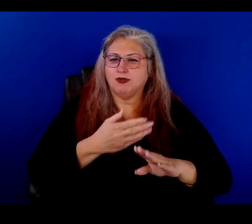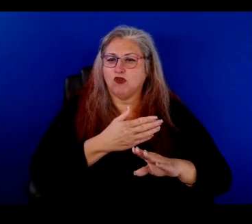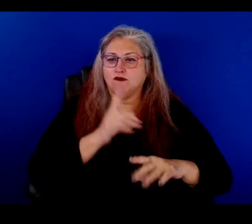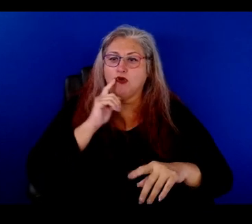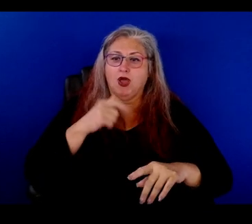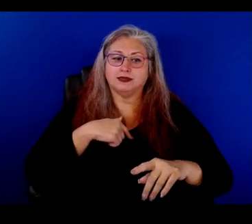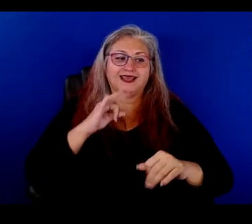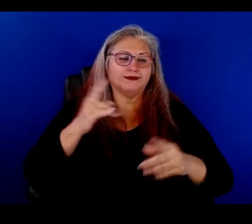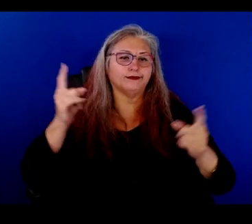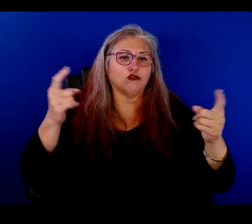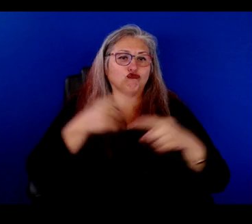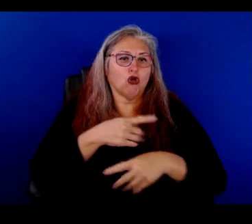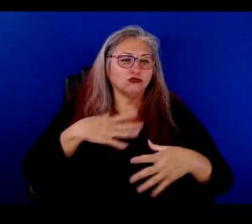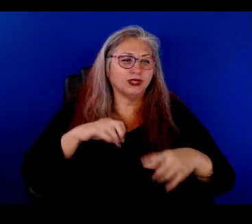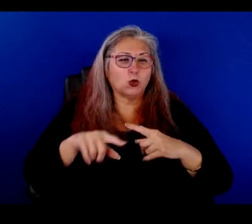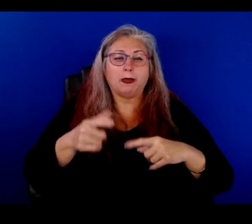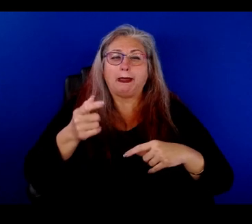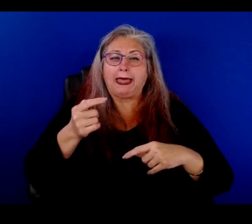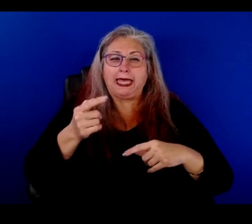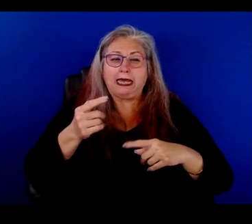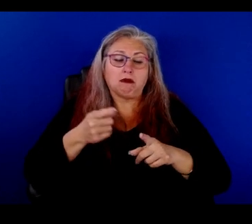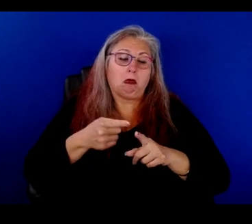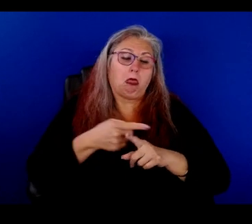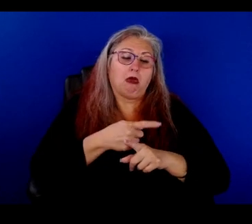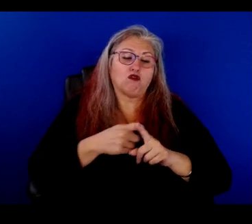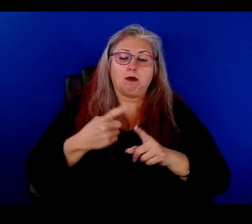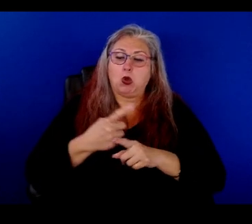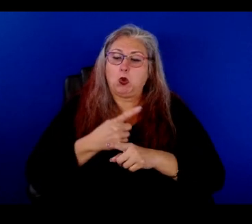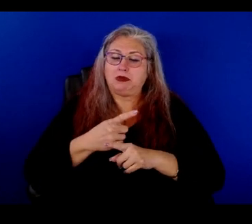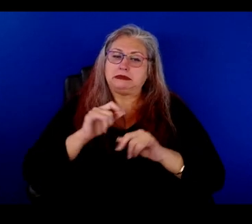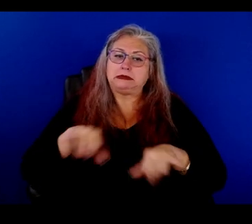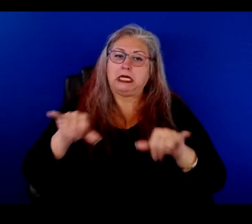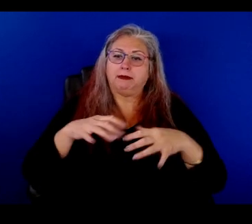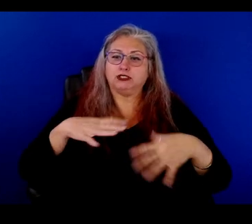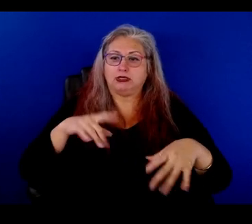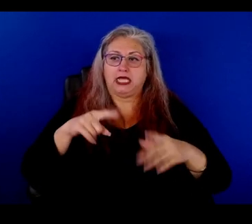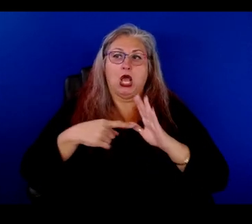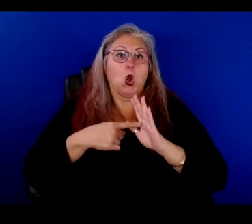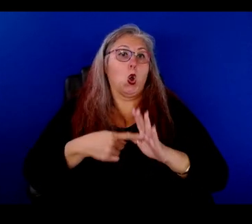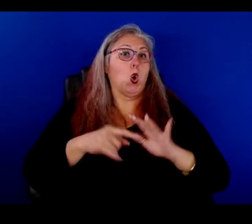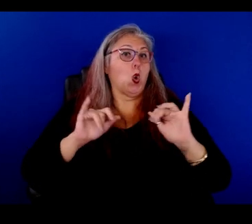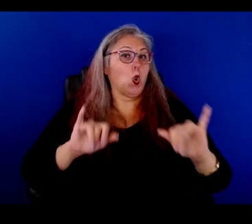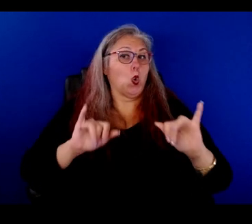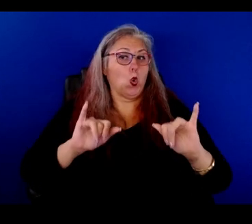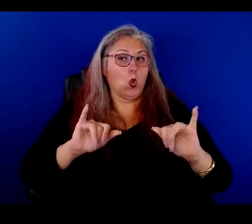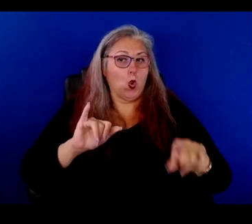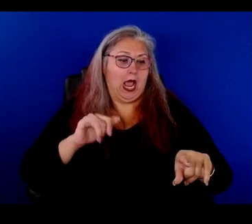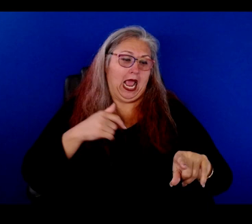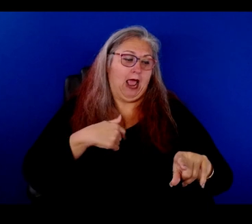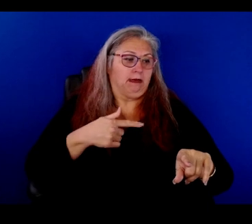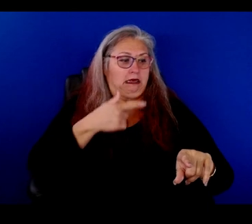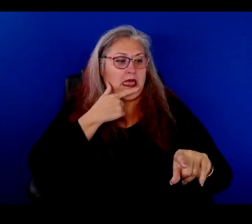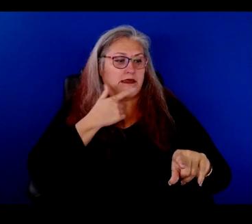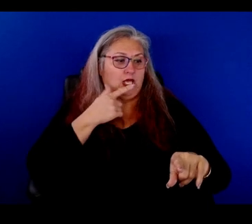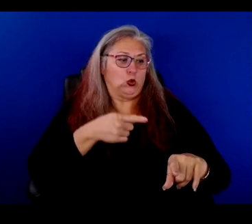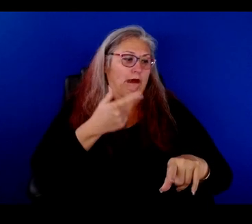cross dressing or even a little deviation from the usual dressing was also signaling, uh, that you were lesbian,